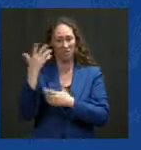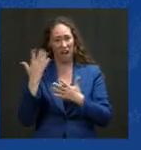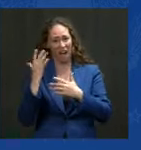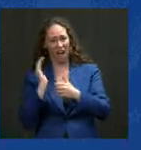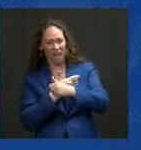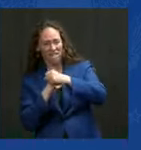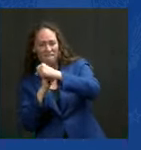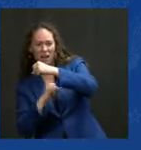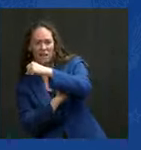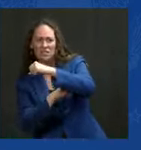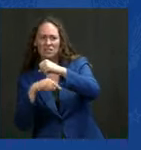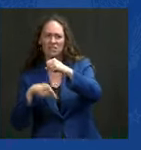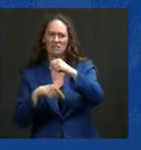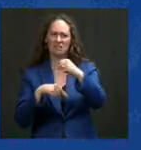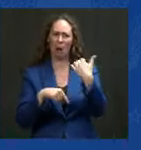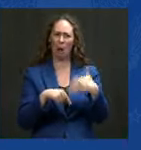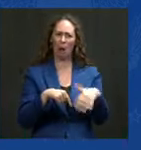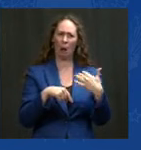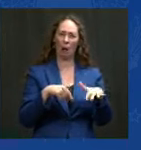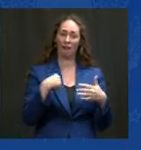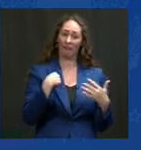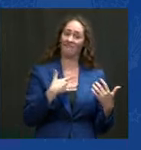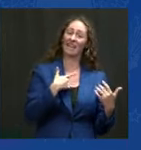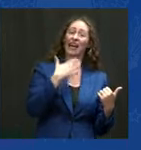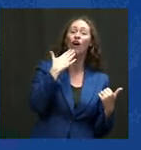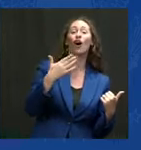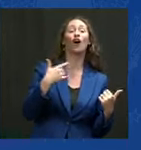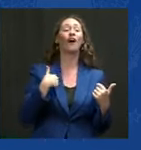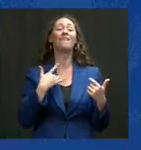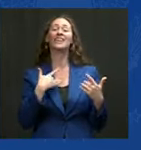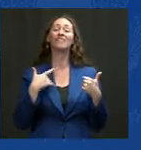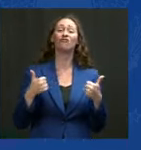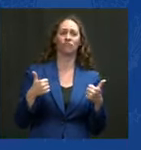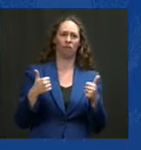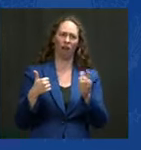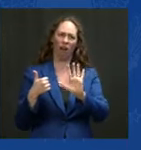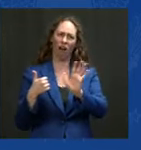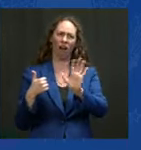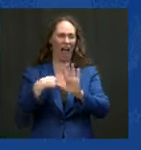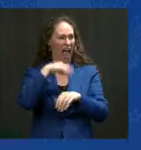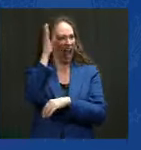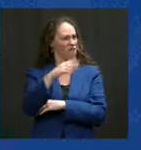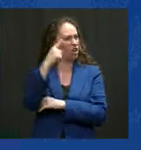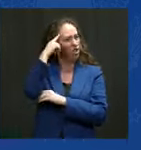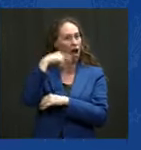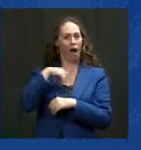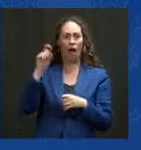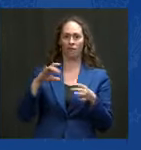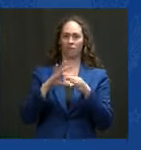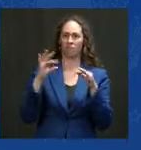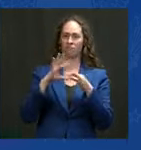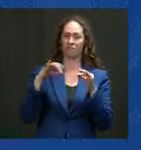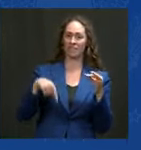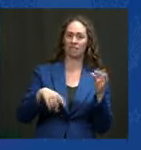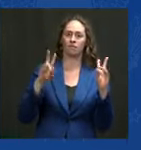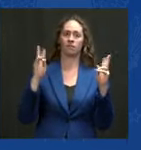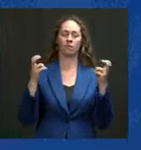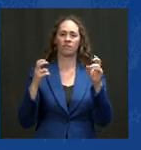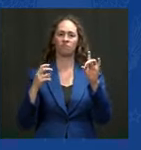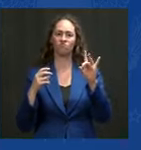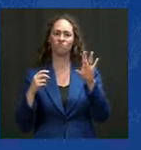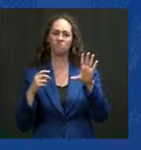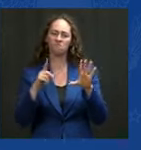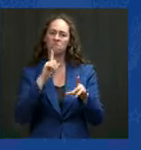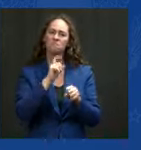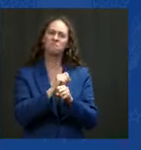gives me no pleasure to say this. I never thought in my entire career I'd ever have to say it. But I swore an oath to